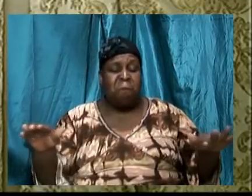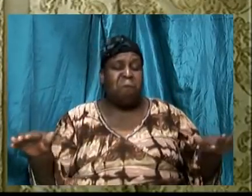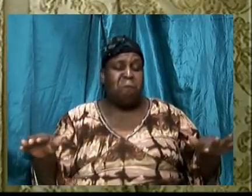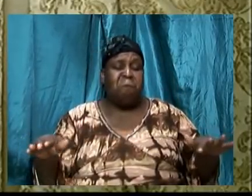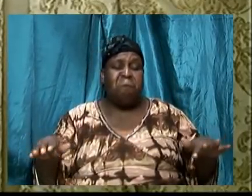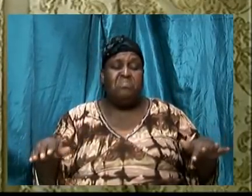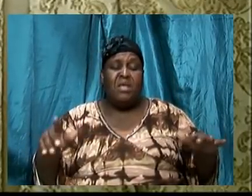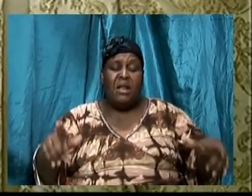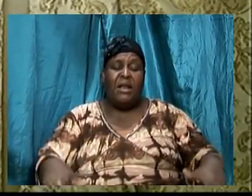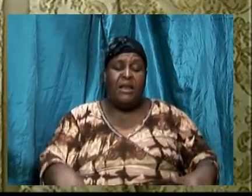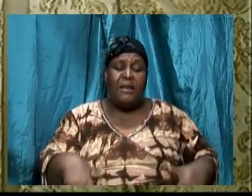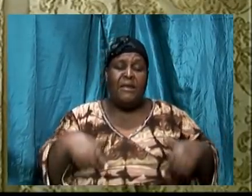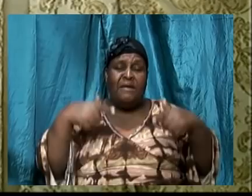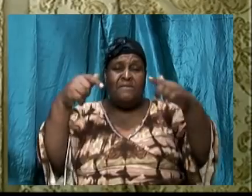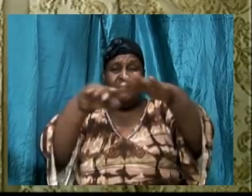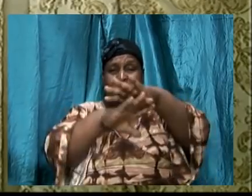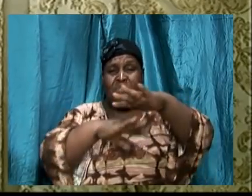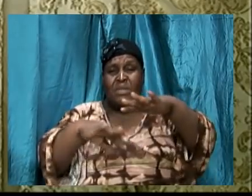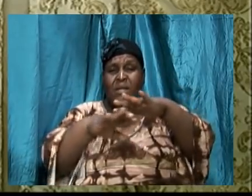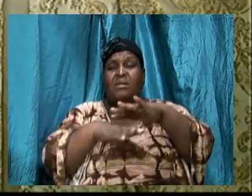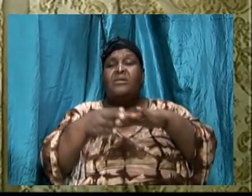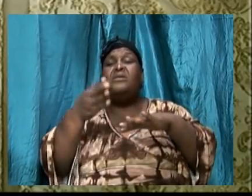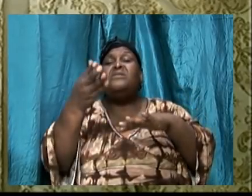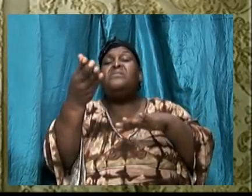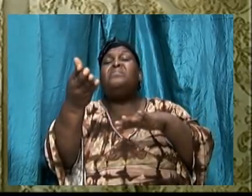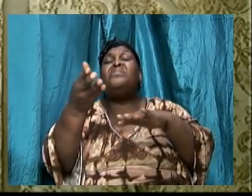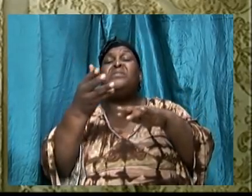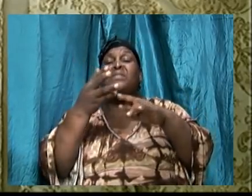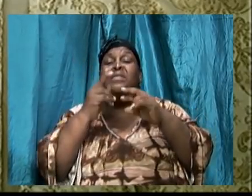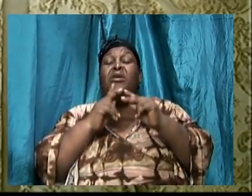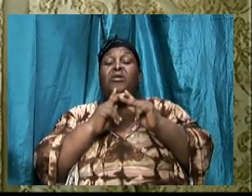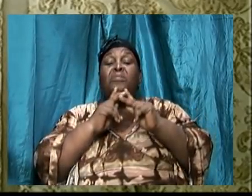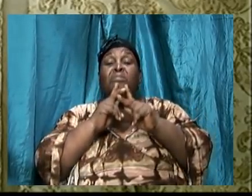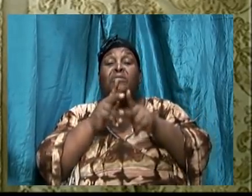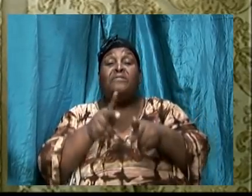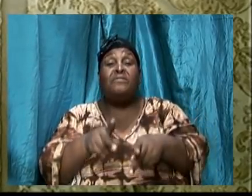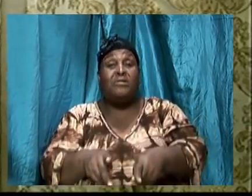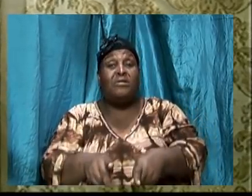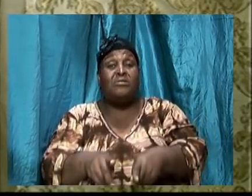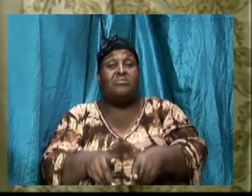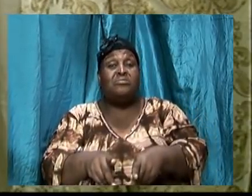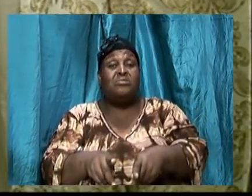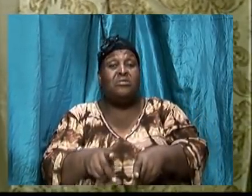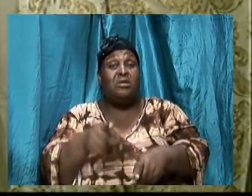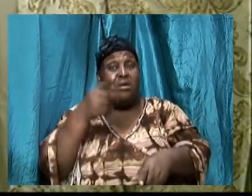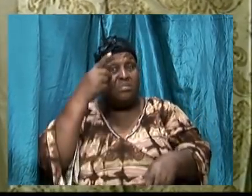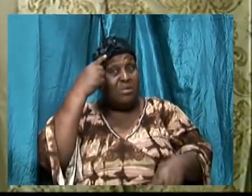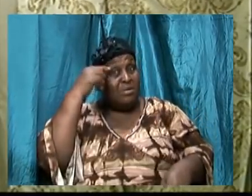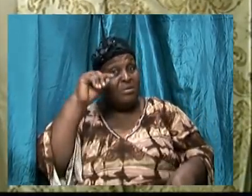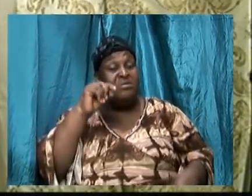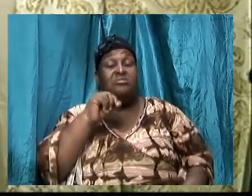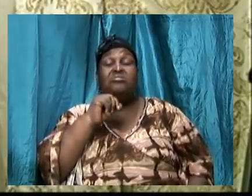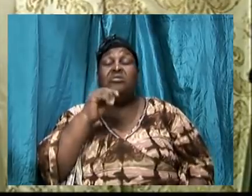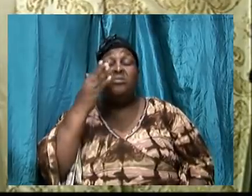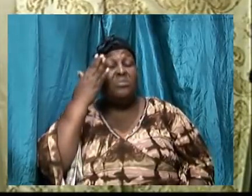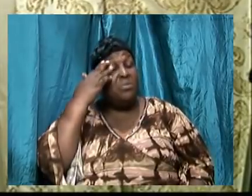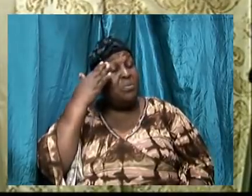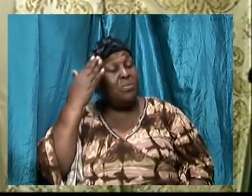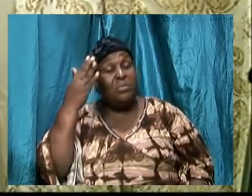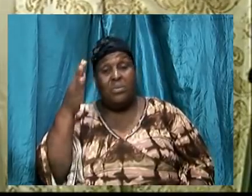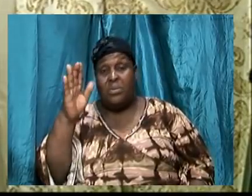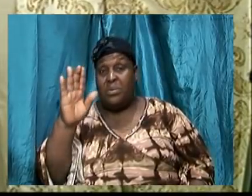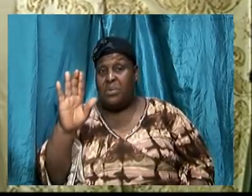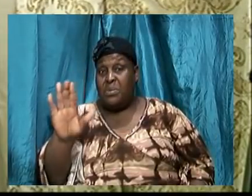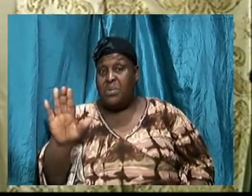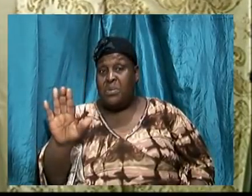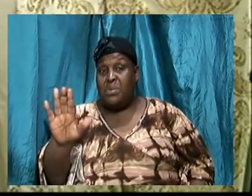simply because they do not know. And there is absolutely no